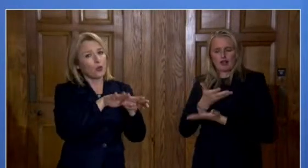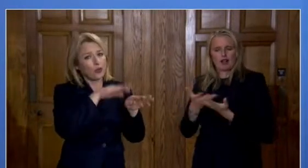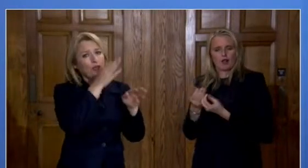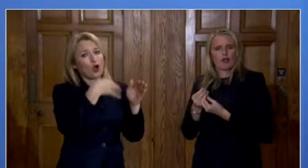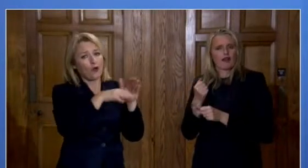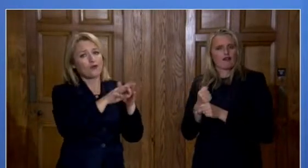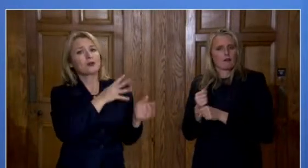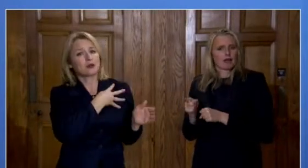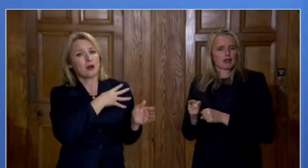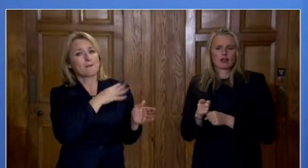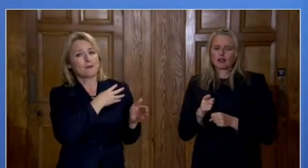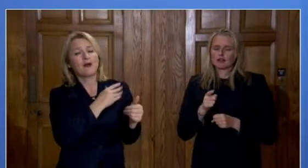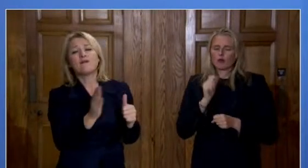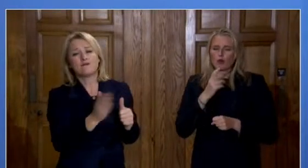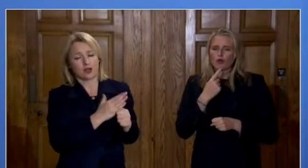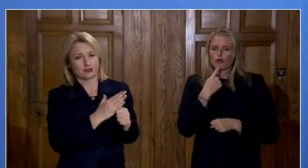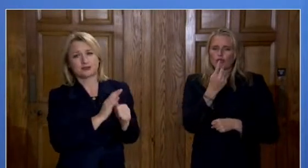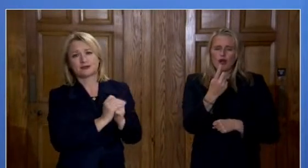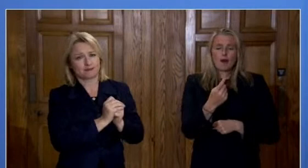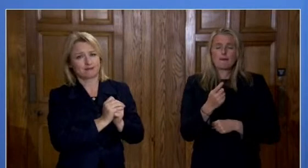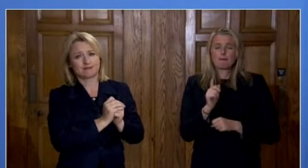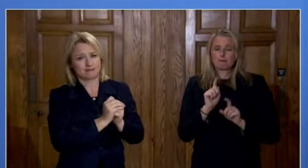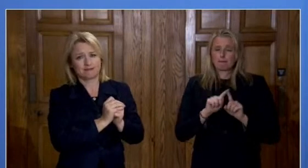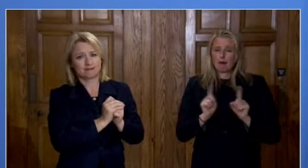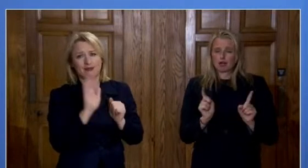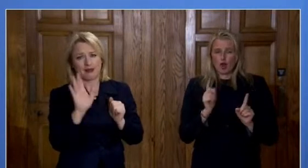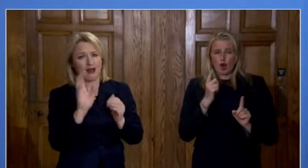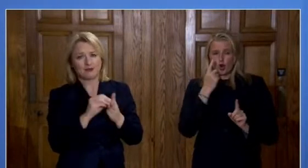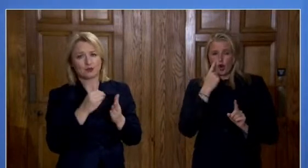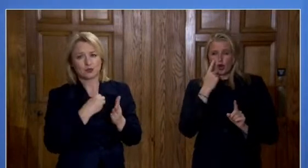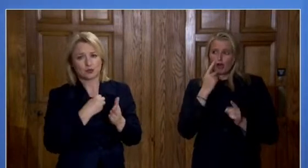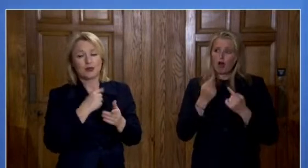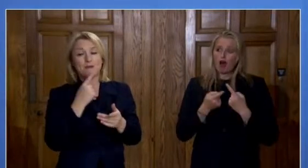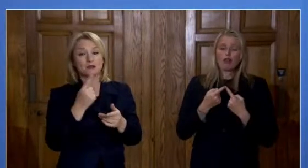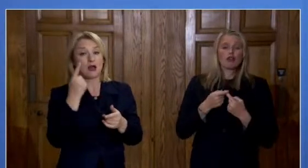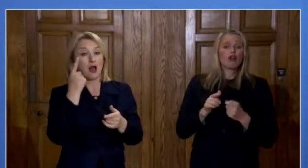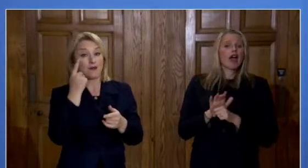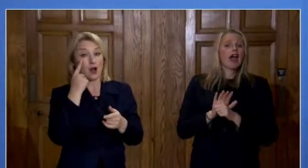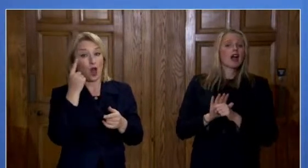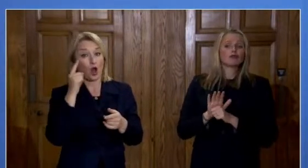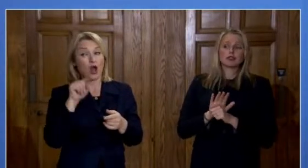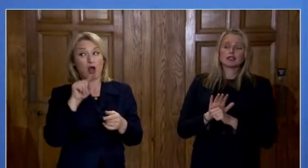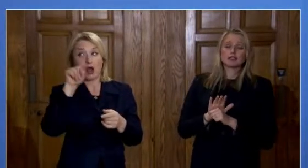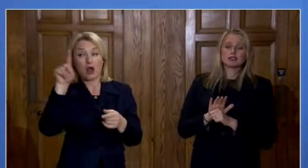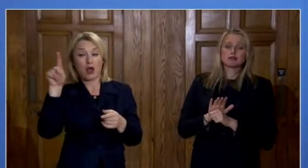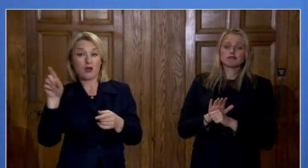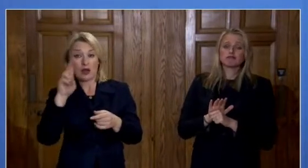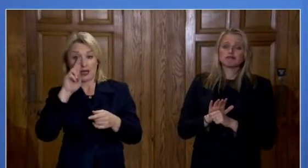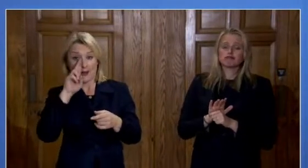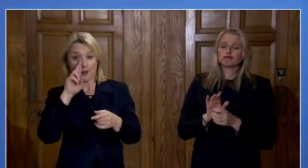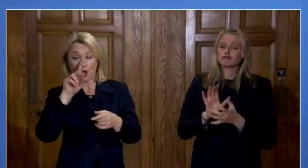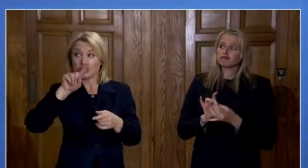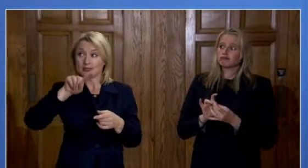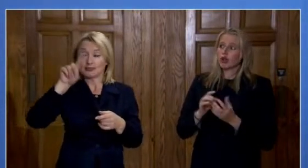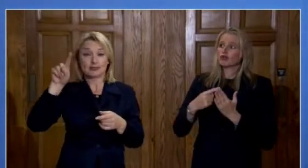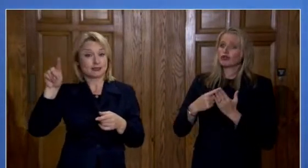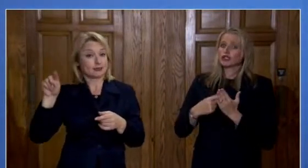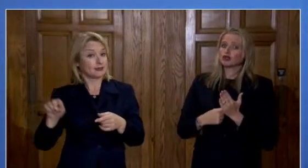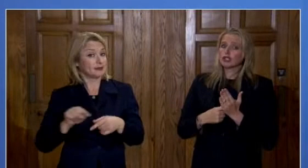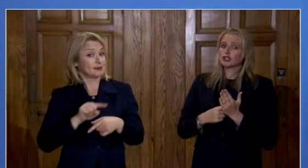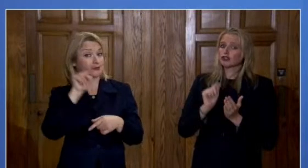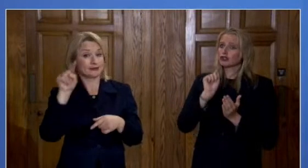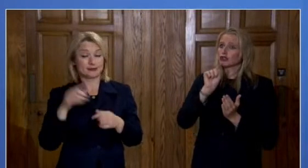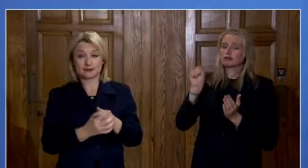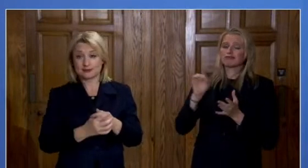think it's it's the place to do that but when you look at what is is happening elsewhere um in regards to further restrictions on